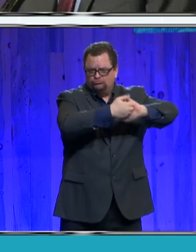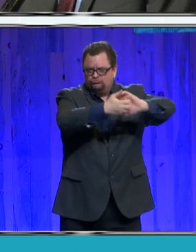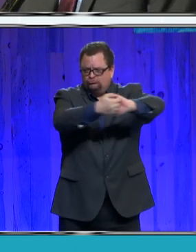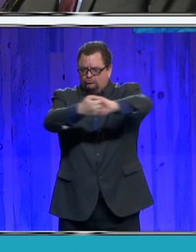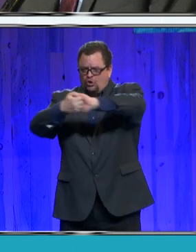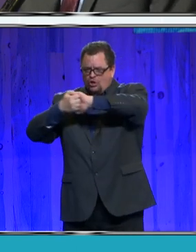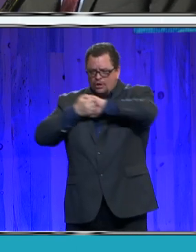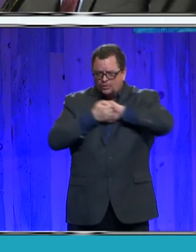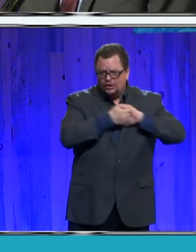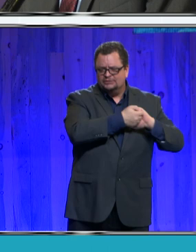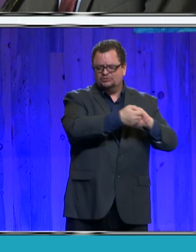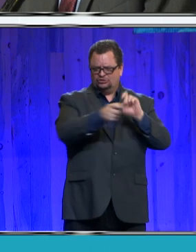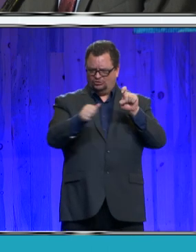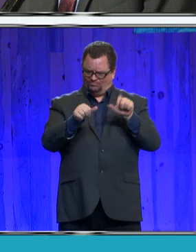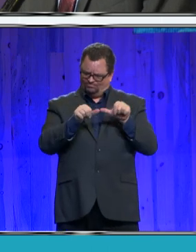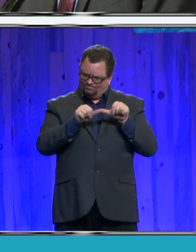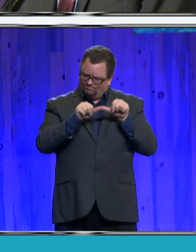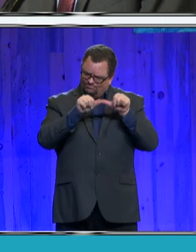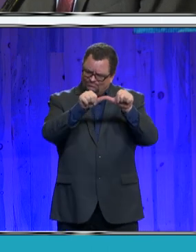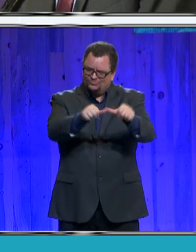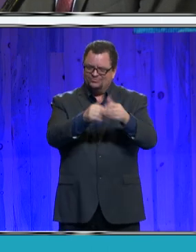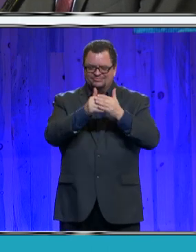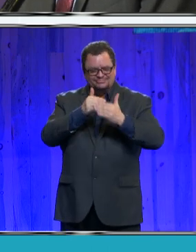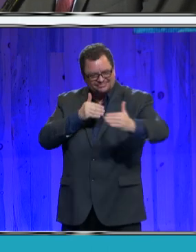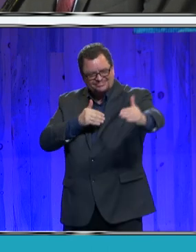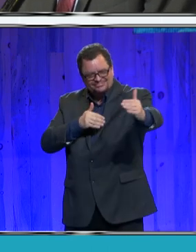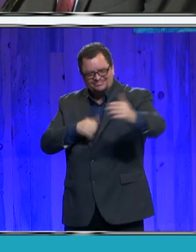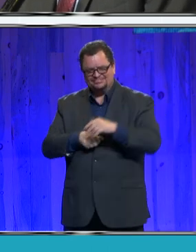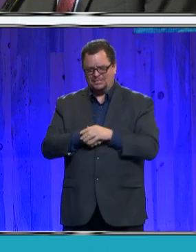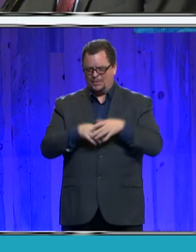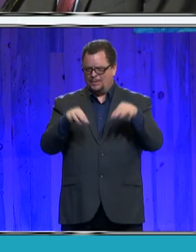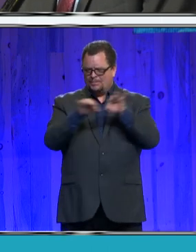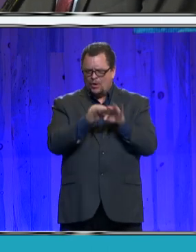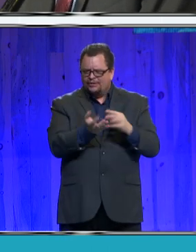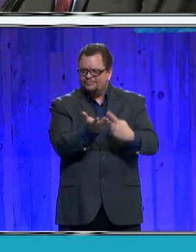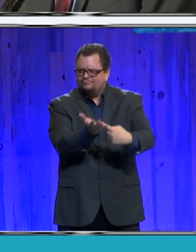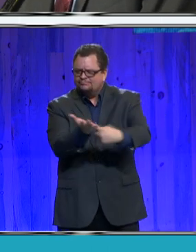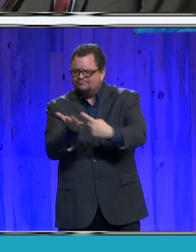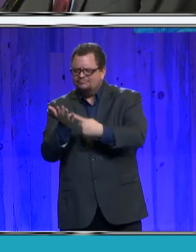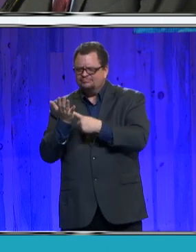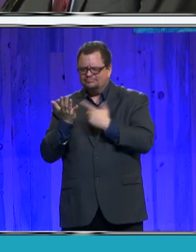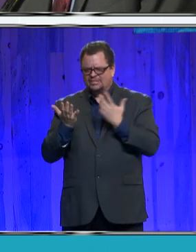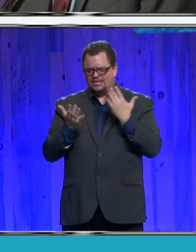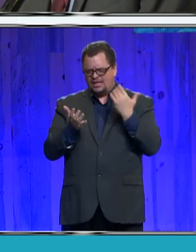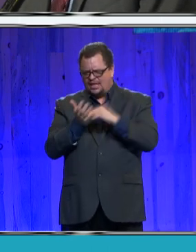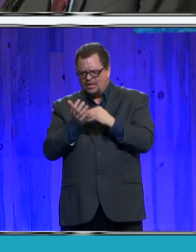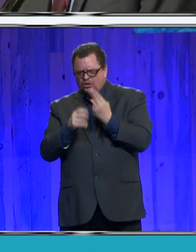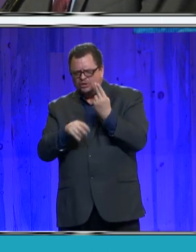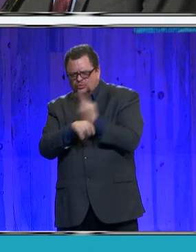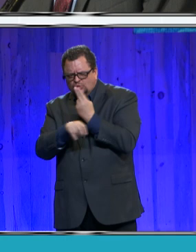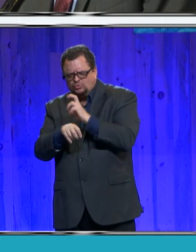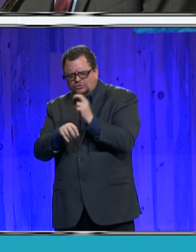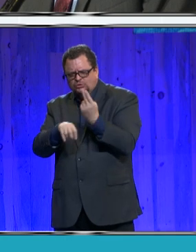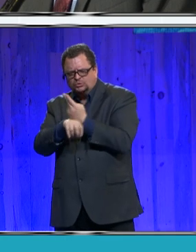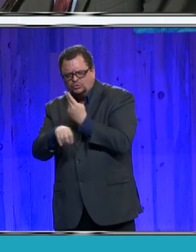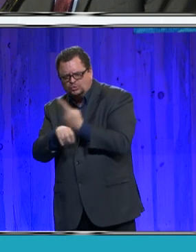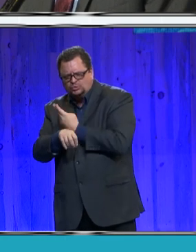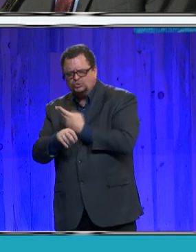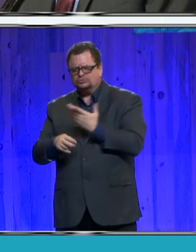We need to deepen important conversations about water reuse, affordable housing, infrastructure,